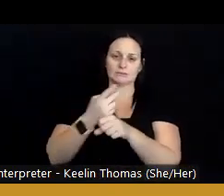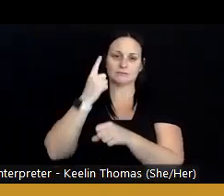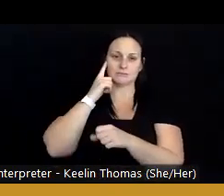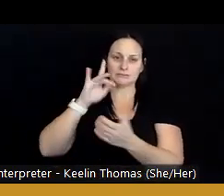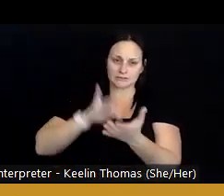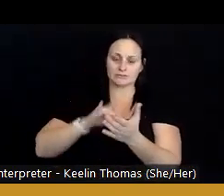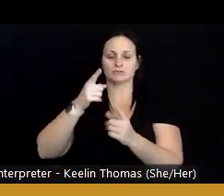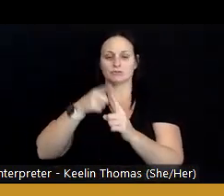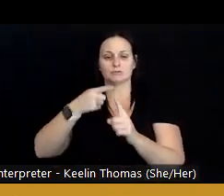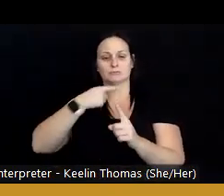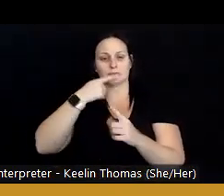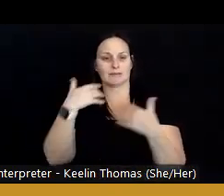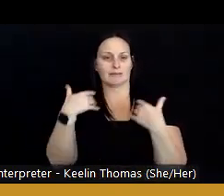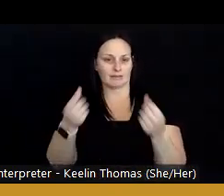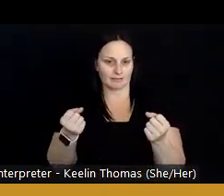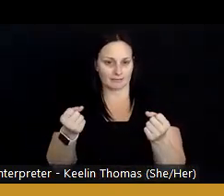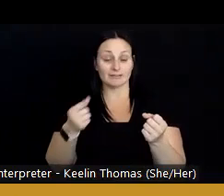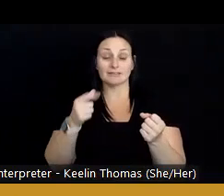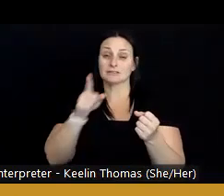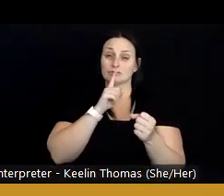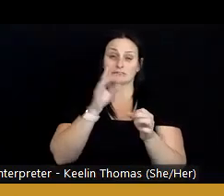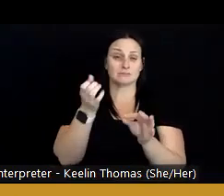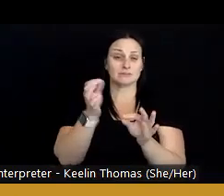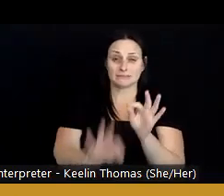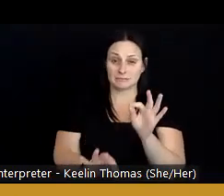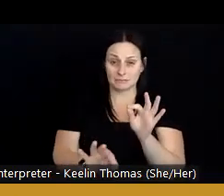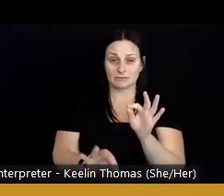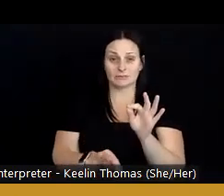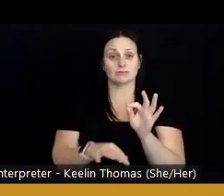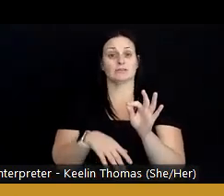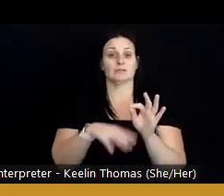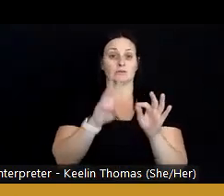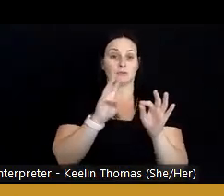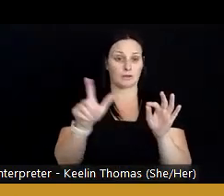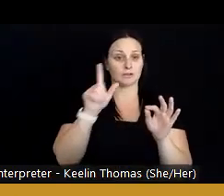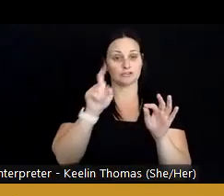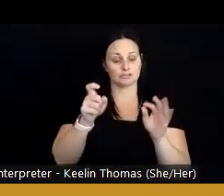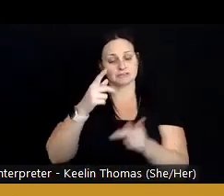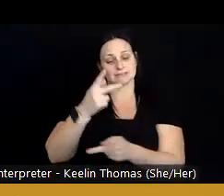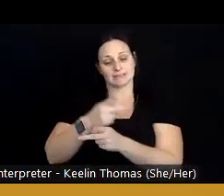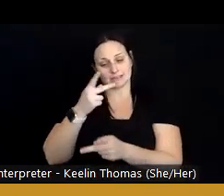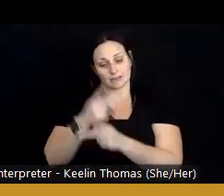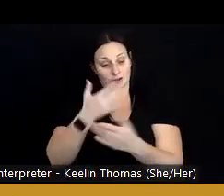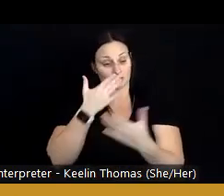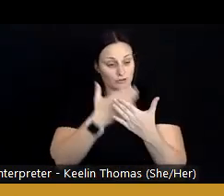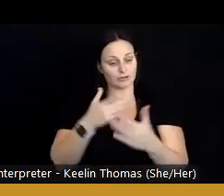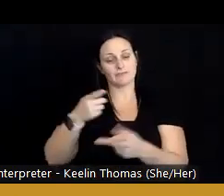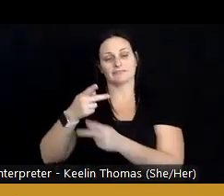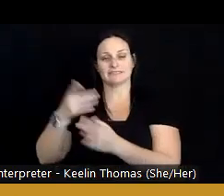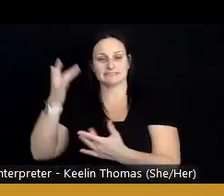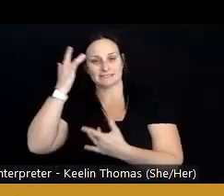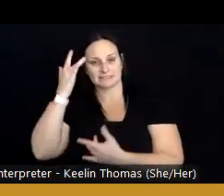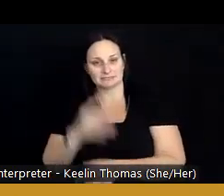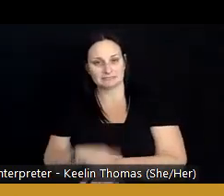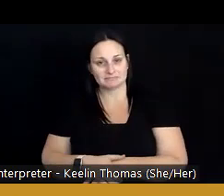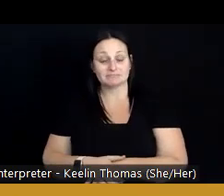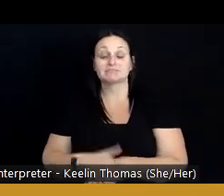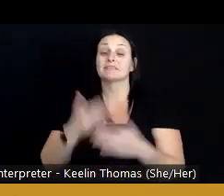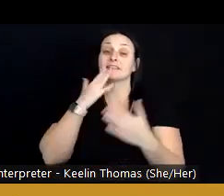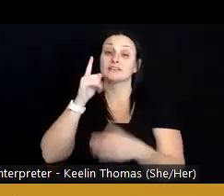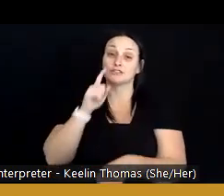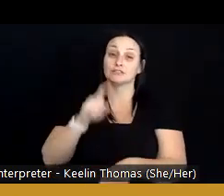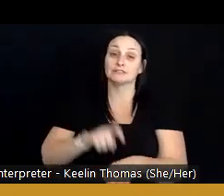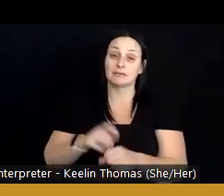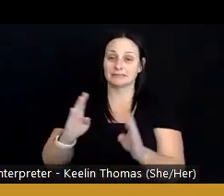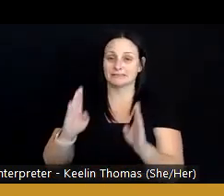be central to public health. This could be very simple. The well should take care of the sick. And with that, I thank you for your time